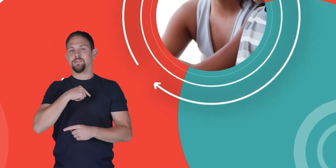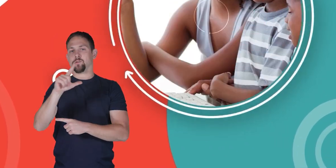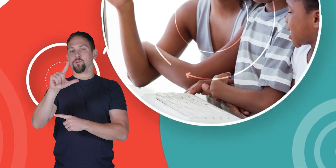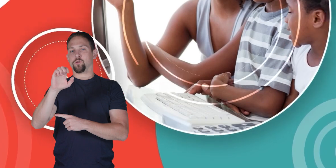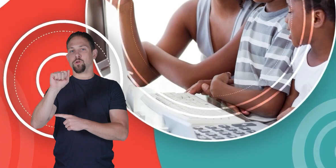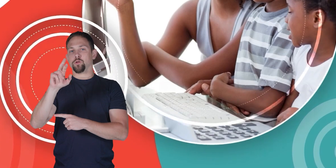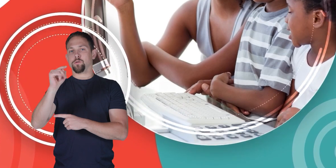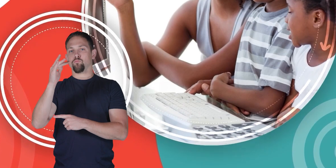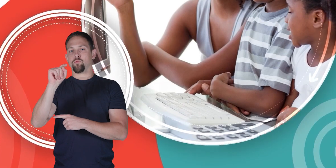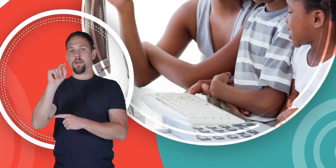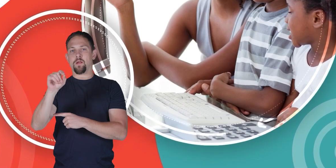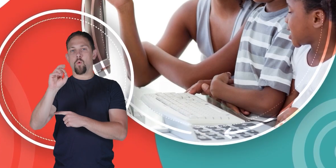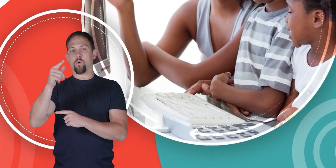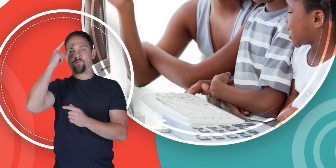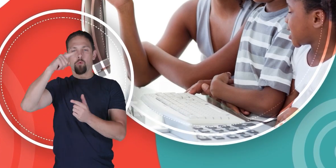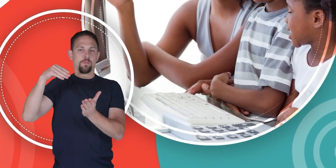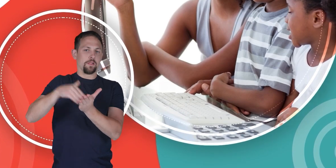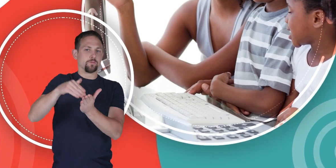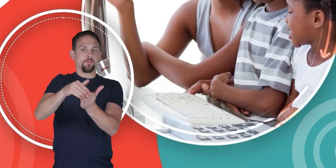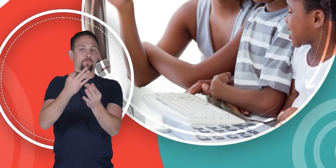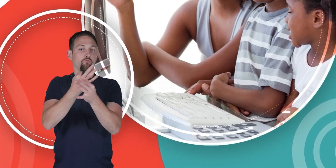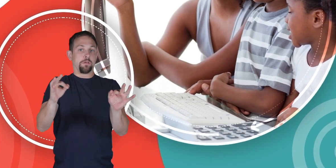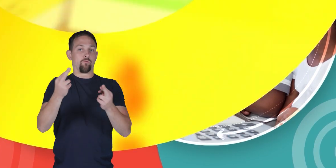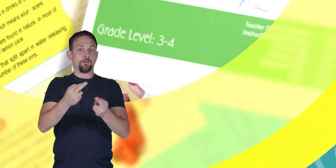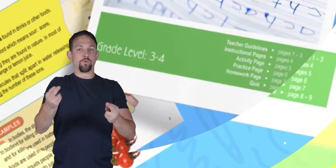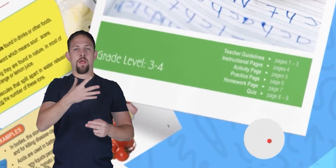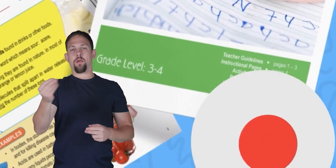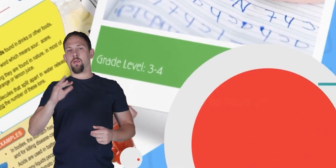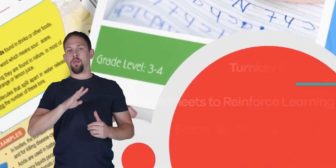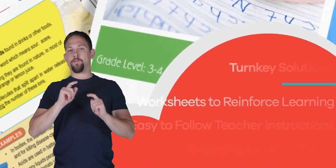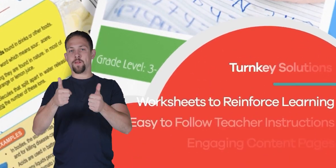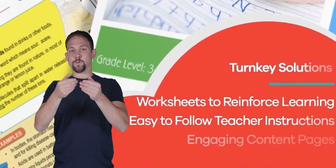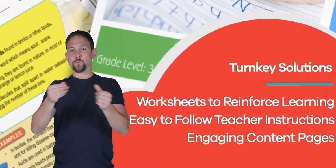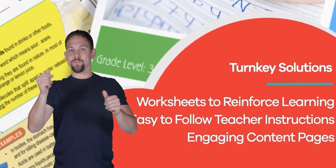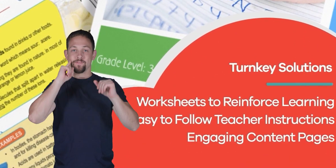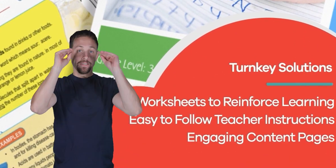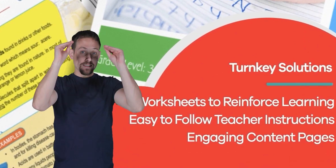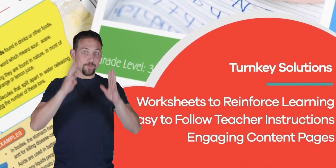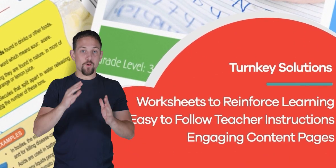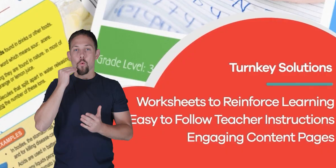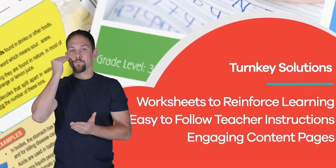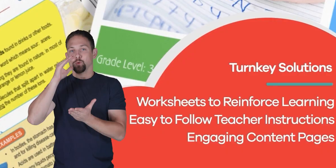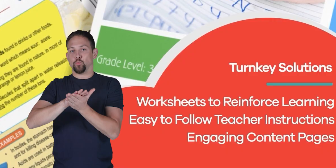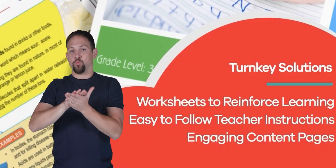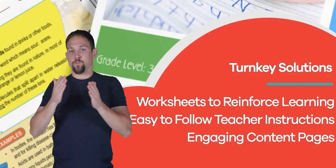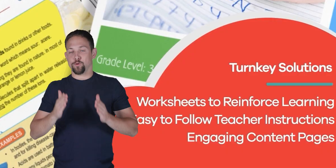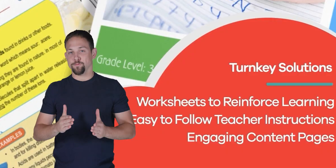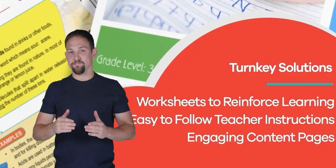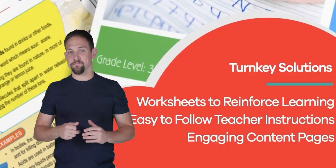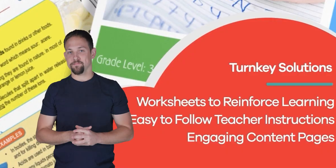learnbright.org for thousands of free resources and turnkey solutions for teachers and